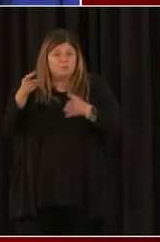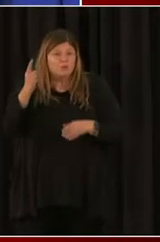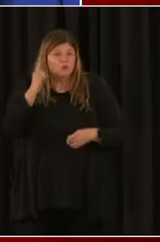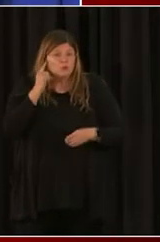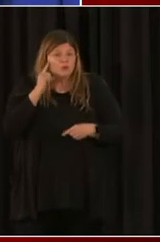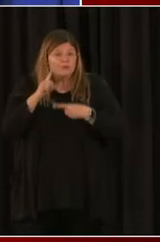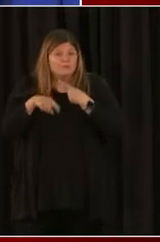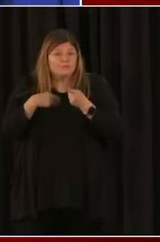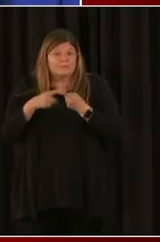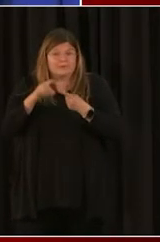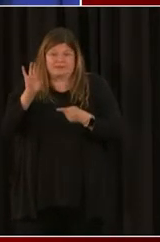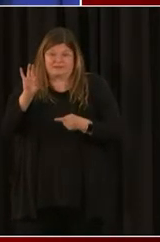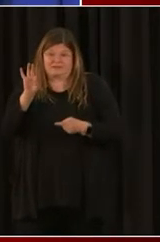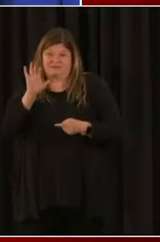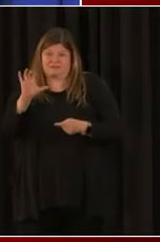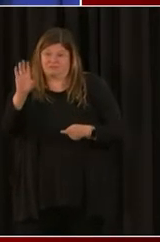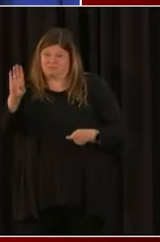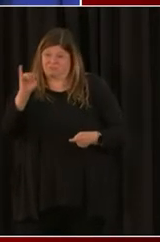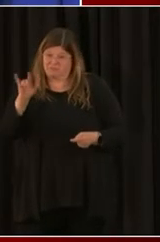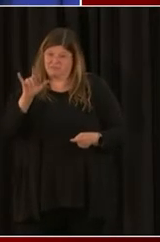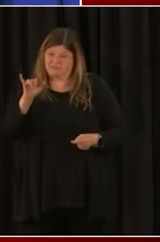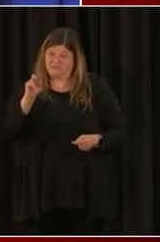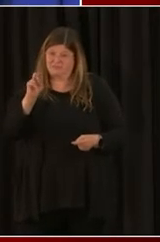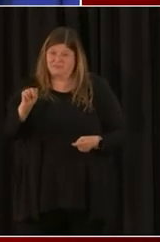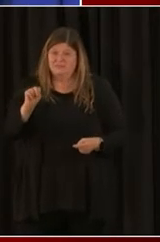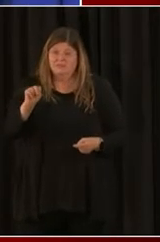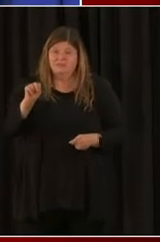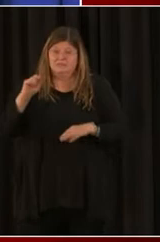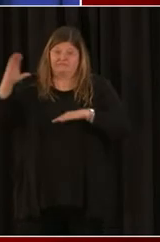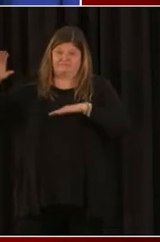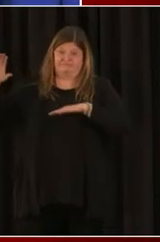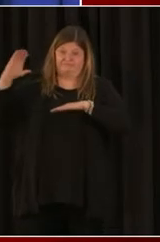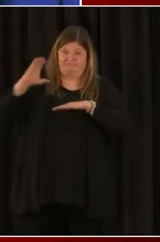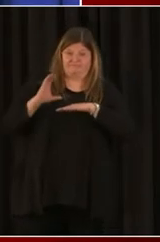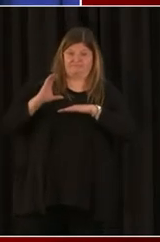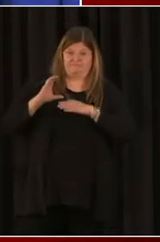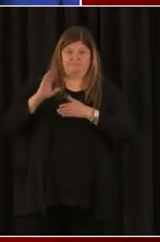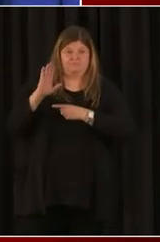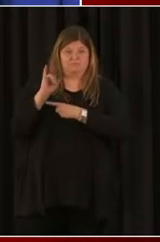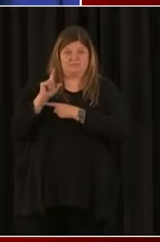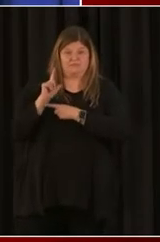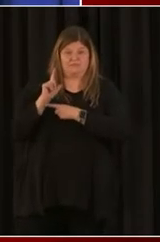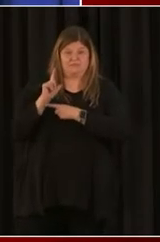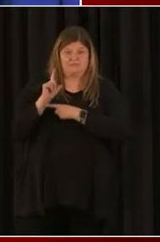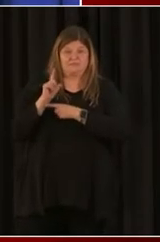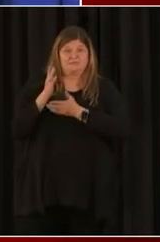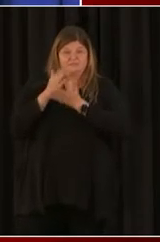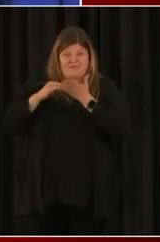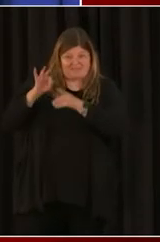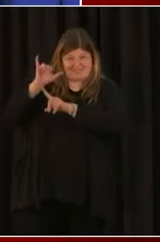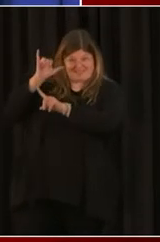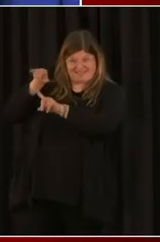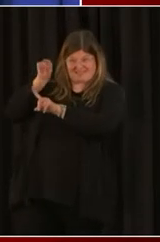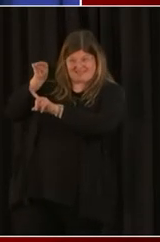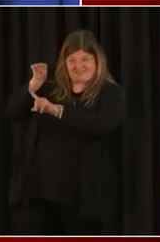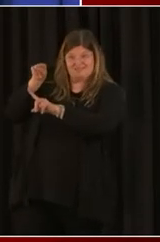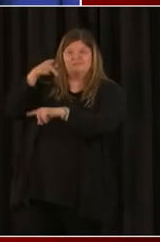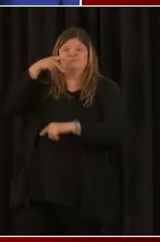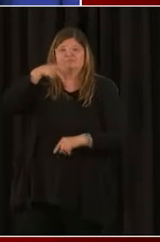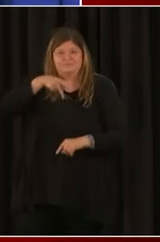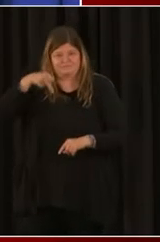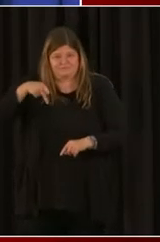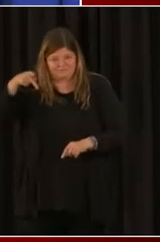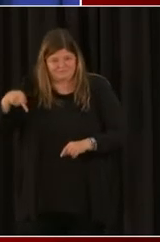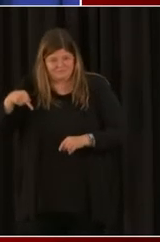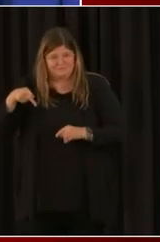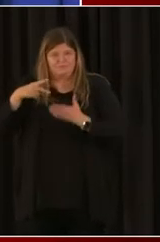is $284 billion for the Paycheck Protection Program. We're excited in 2020 that DC businesses